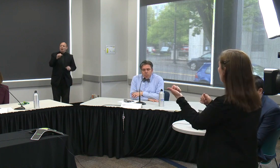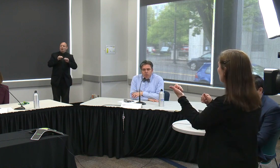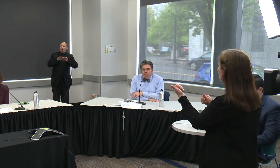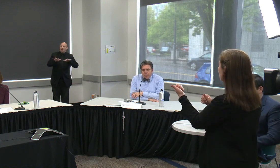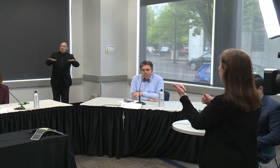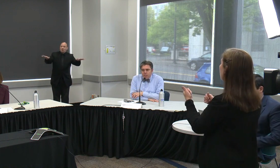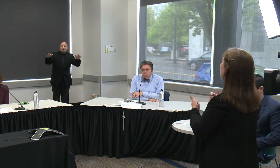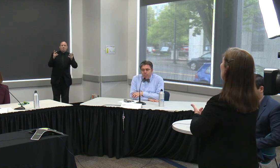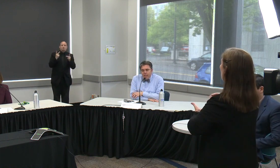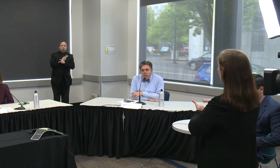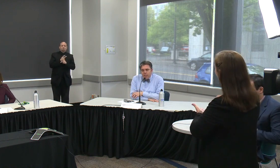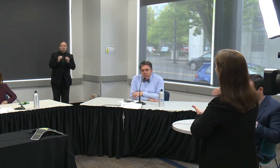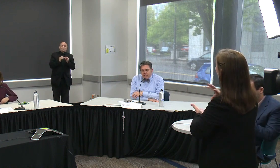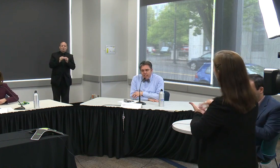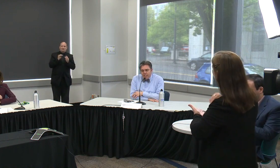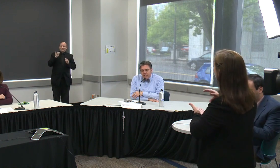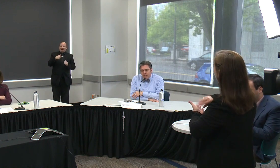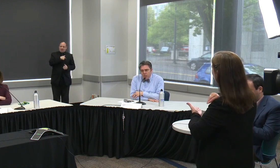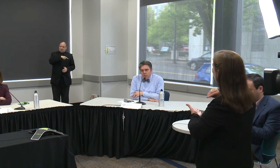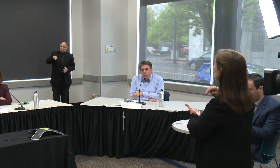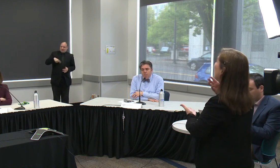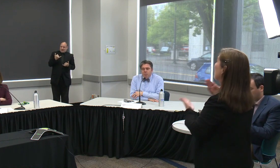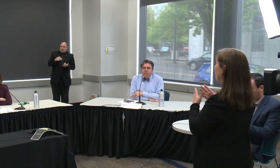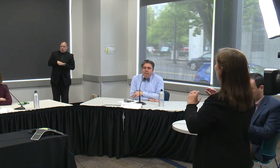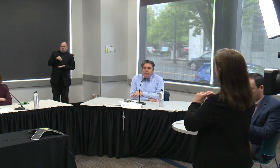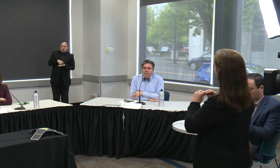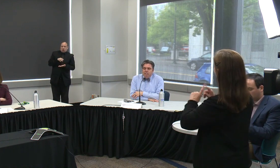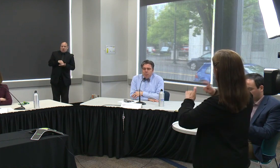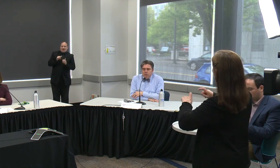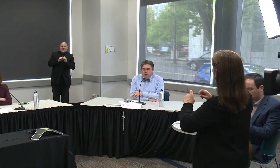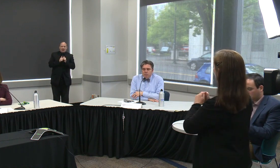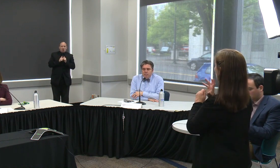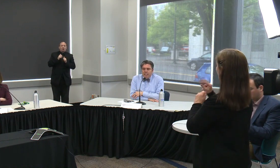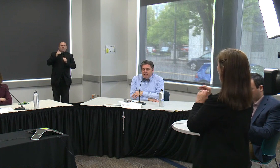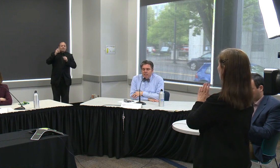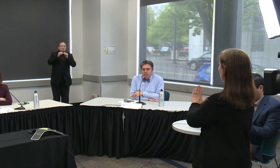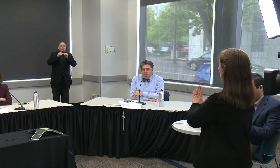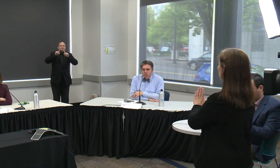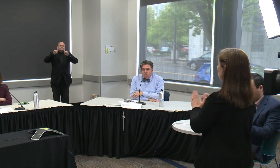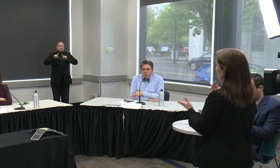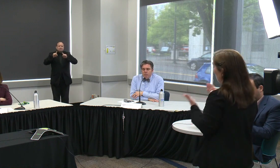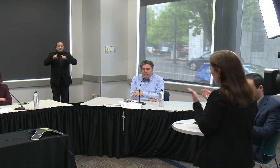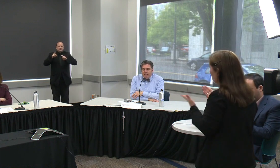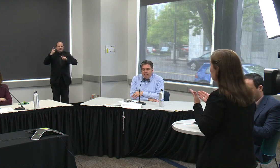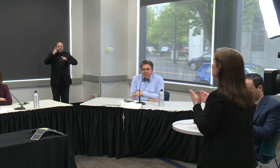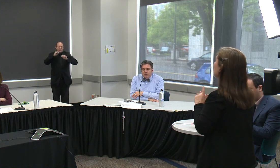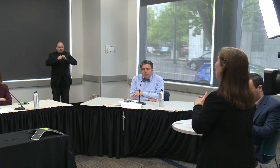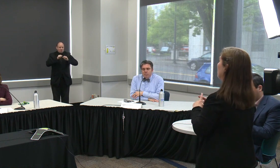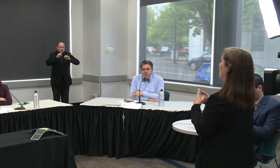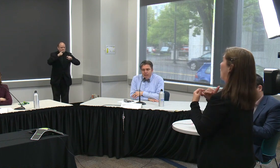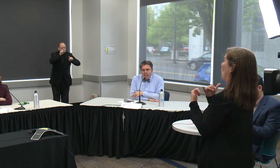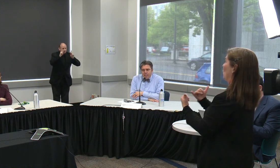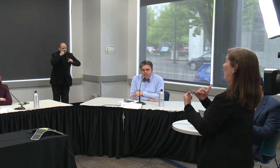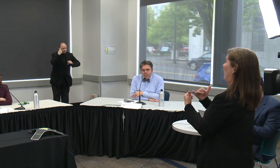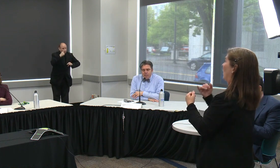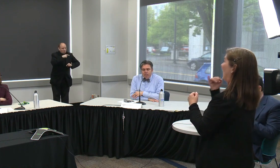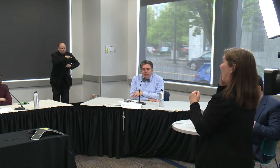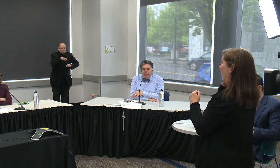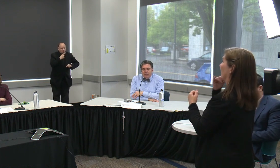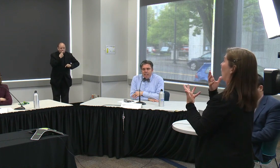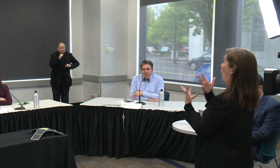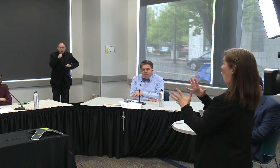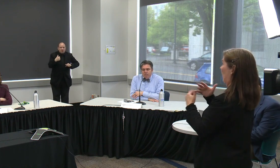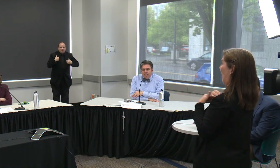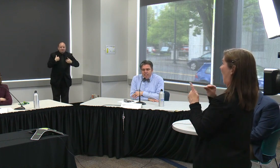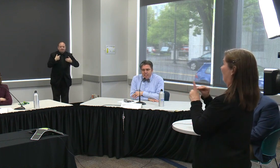as we learn more about this we may do increased testing in those but we feel that this approach to test all those who've had contact who are symptomatic to see